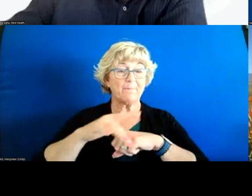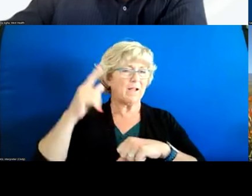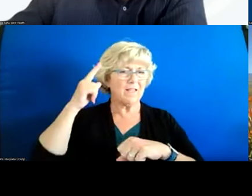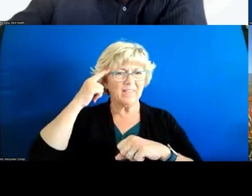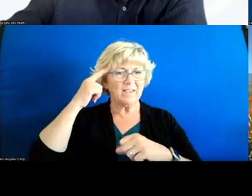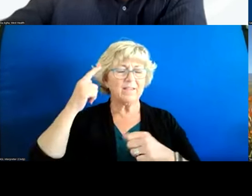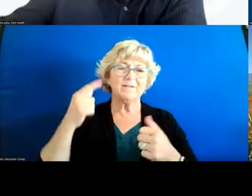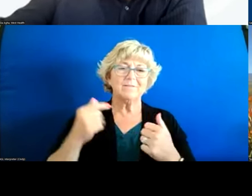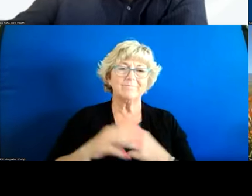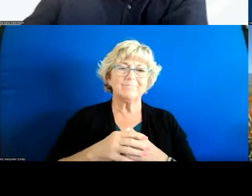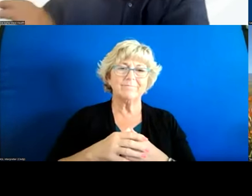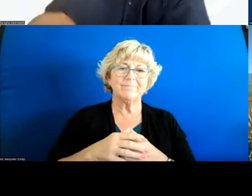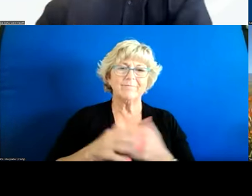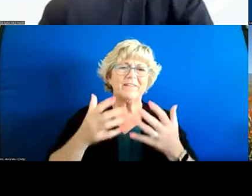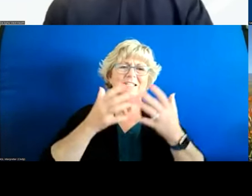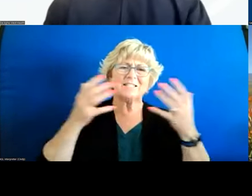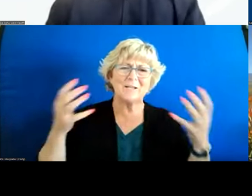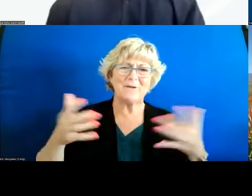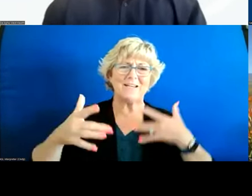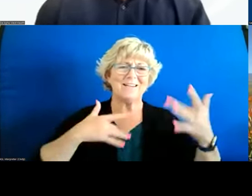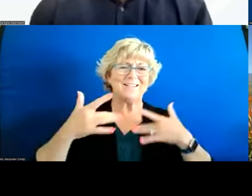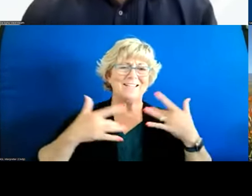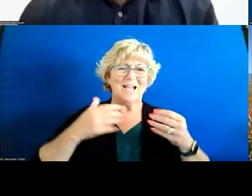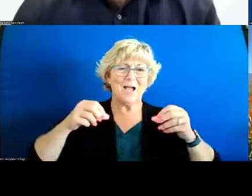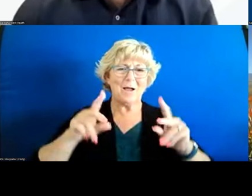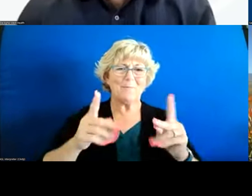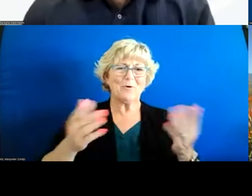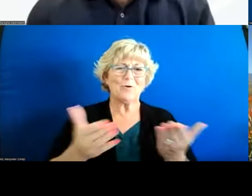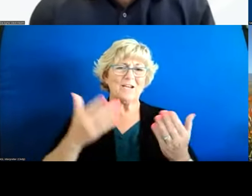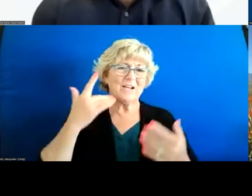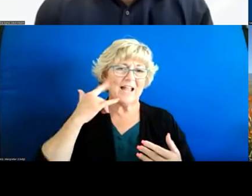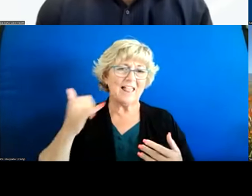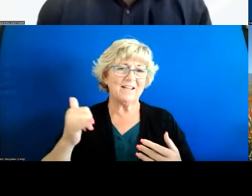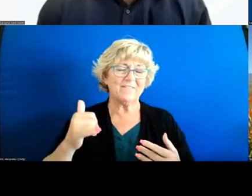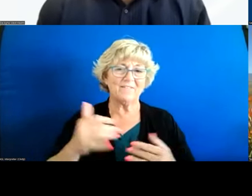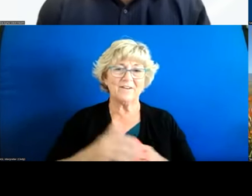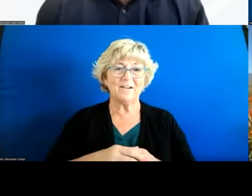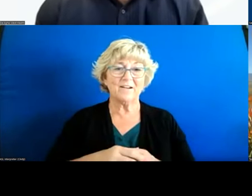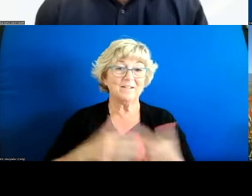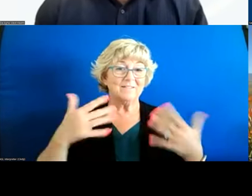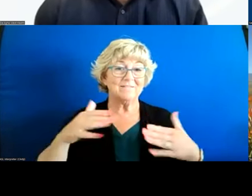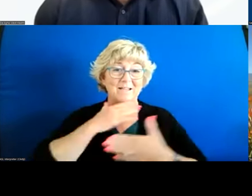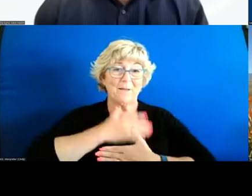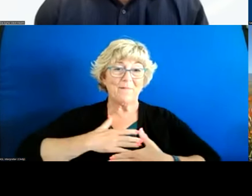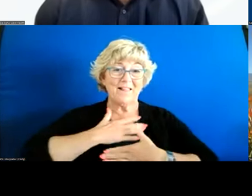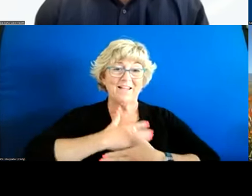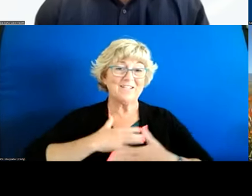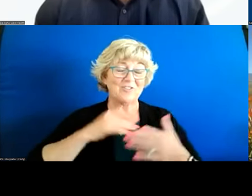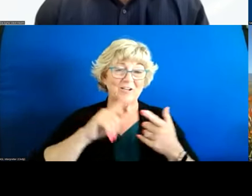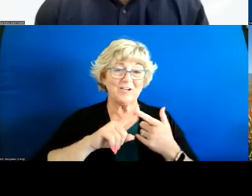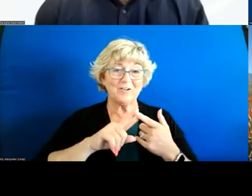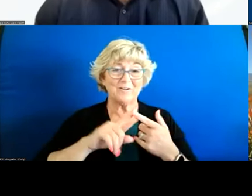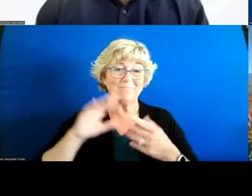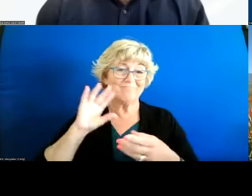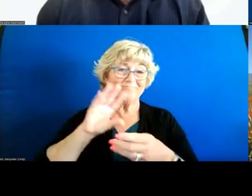there's there's so much exciting opportunity here in california it's and it's such a pleasure to be on